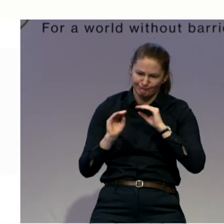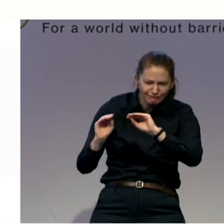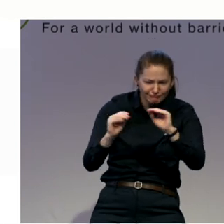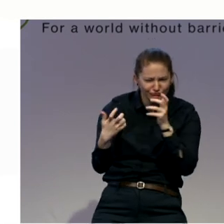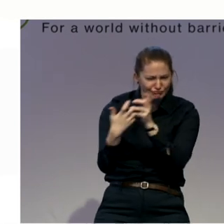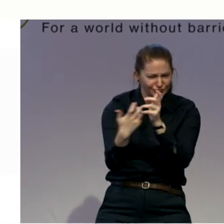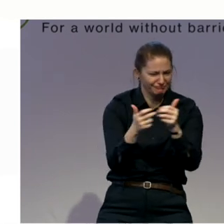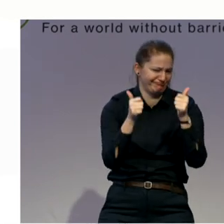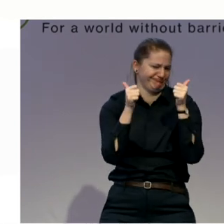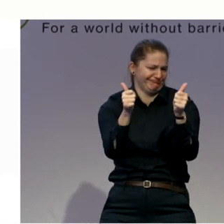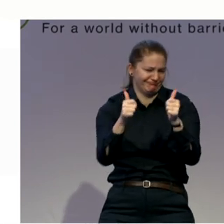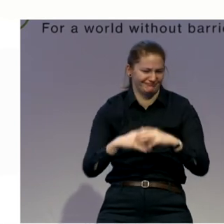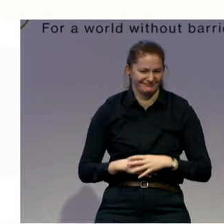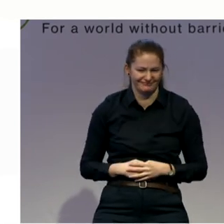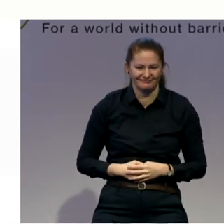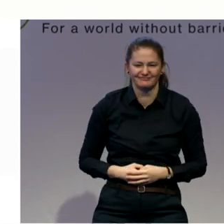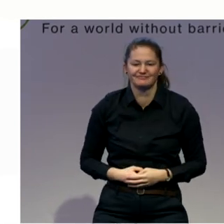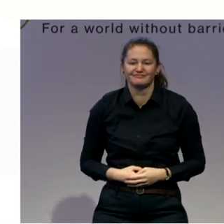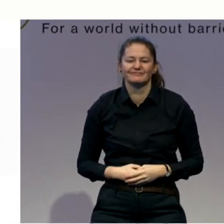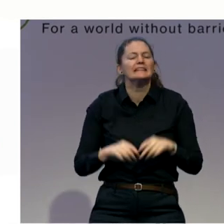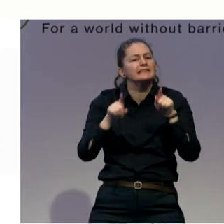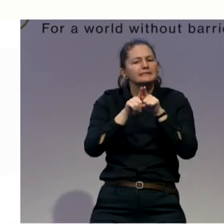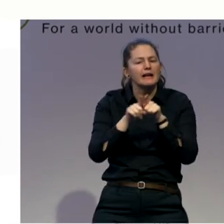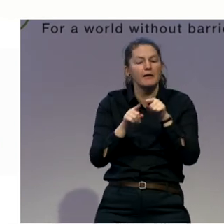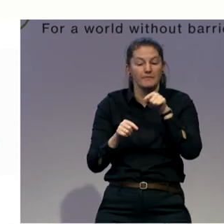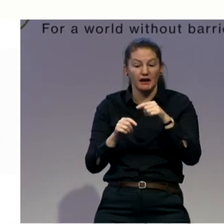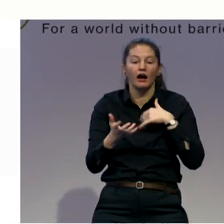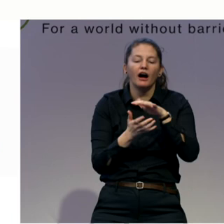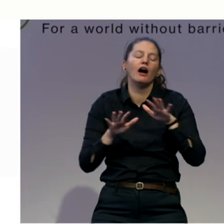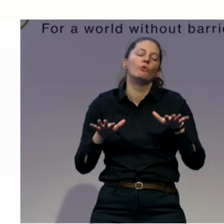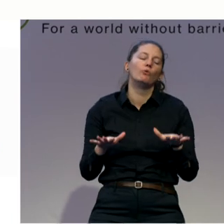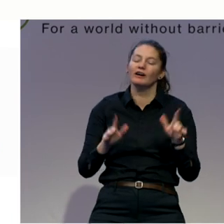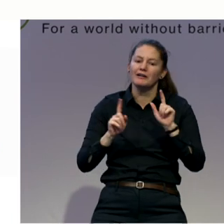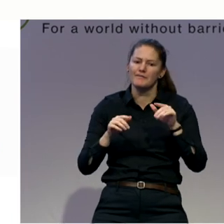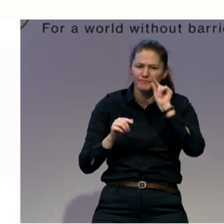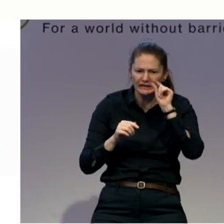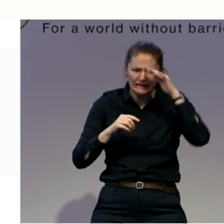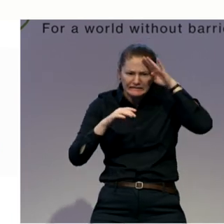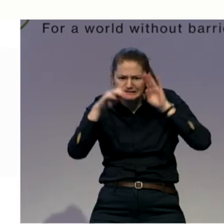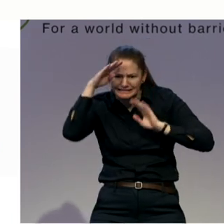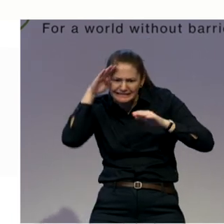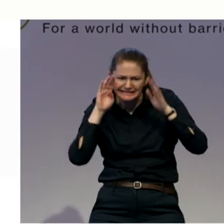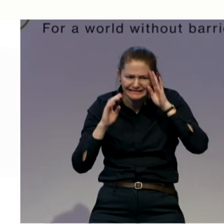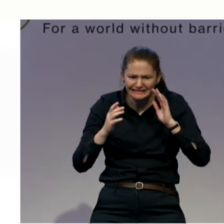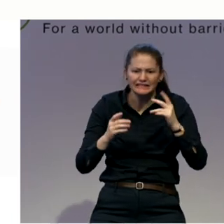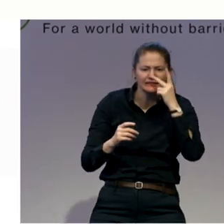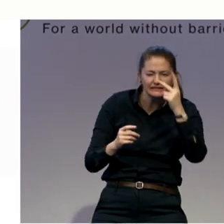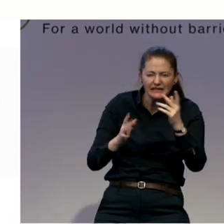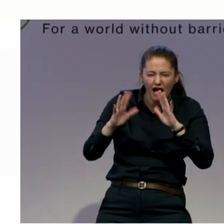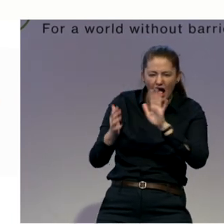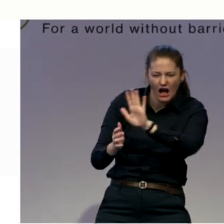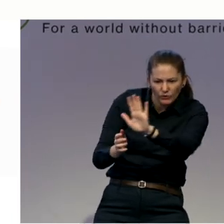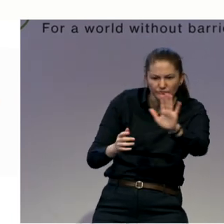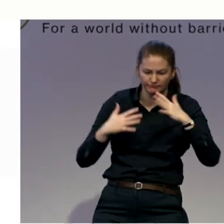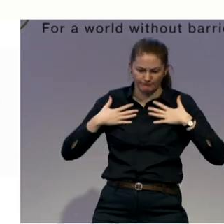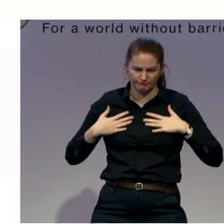challenging. It can challenge a person at any level of physical development. Pilates exercises